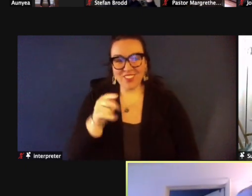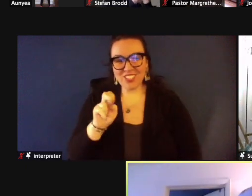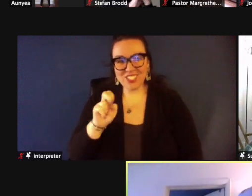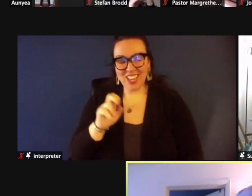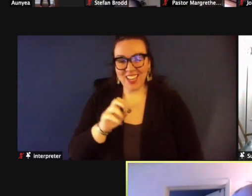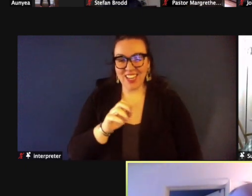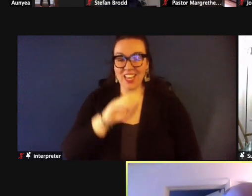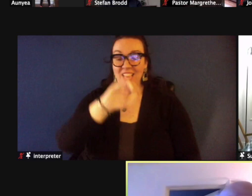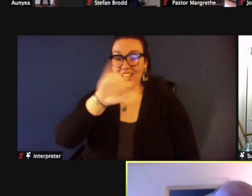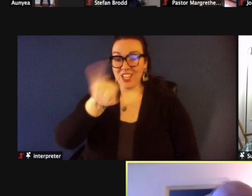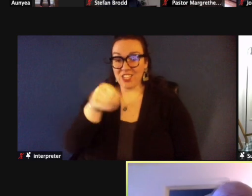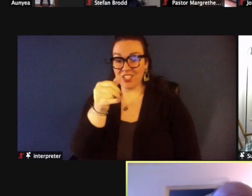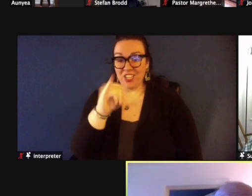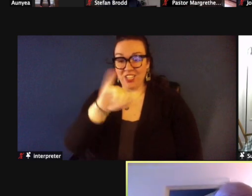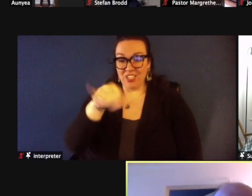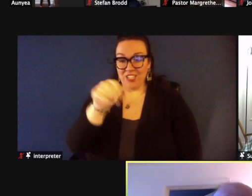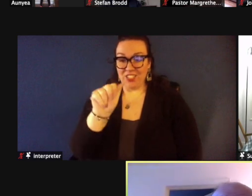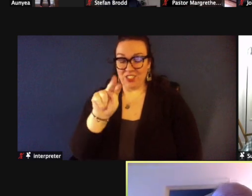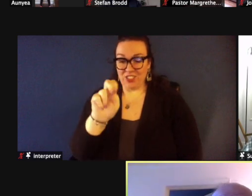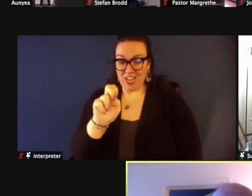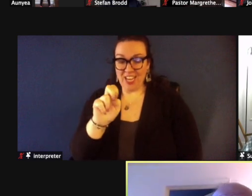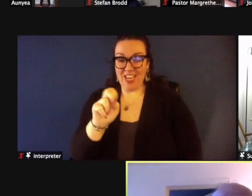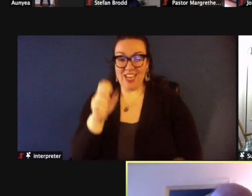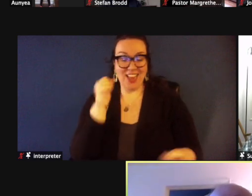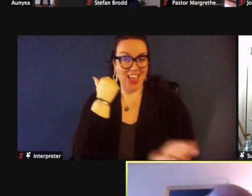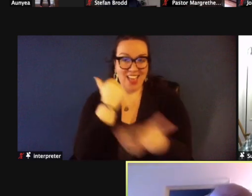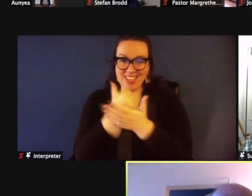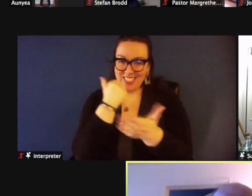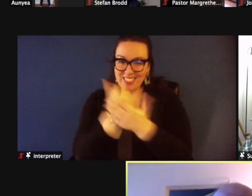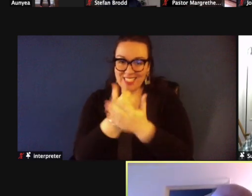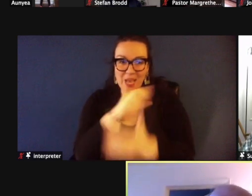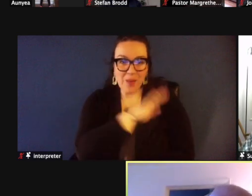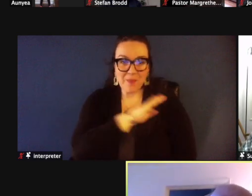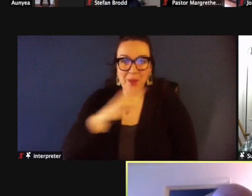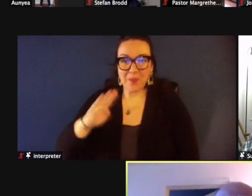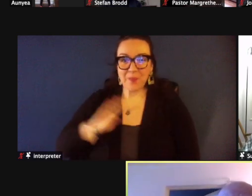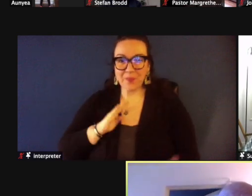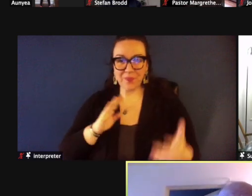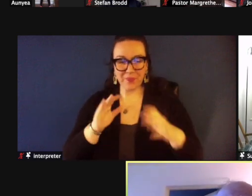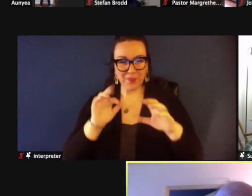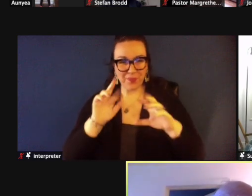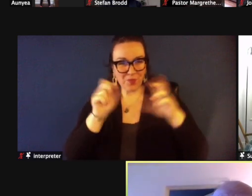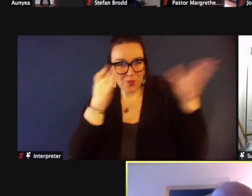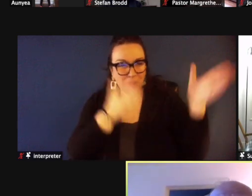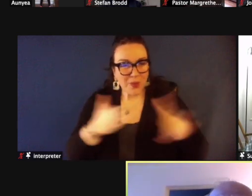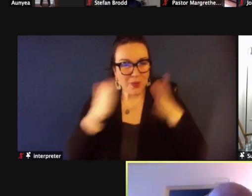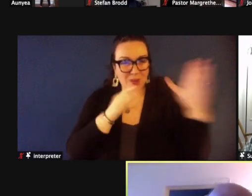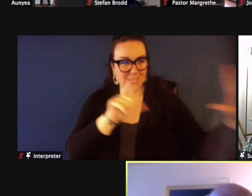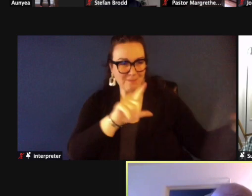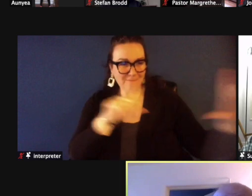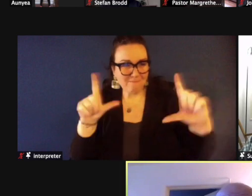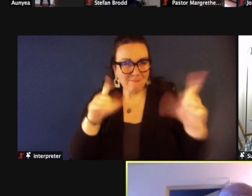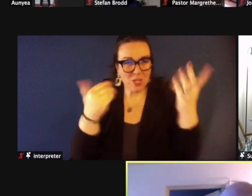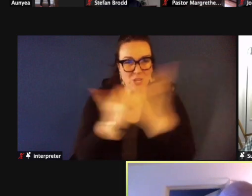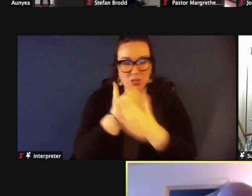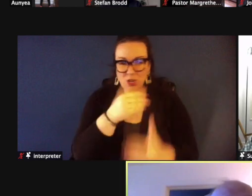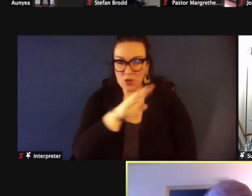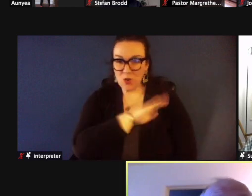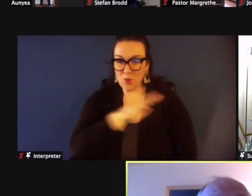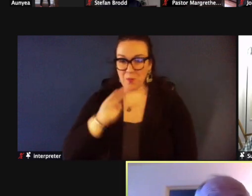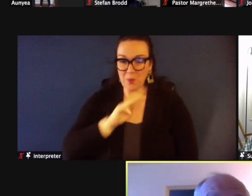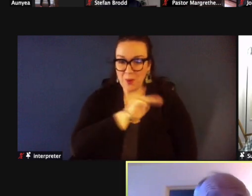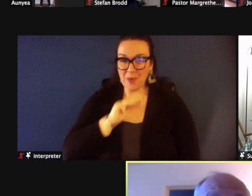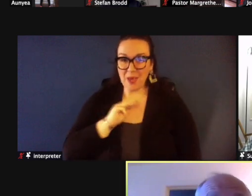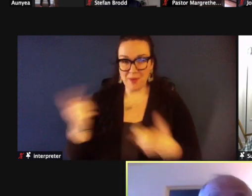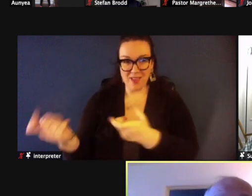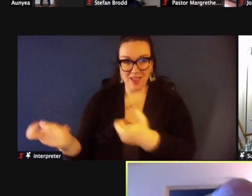jane uh has helped our board uh kind of reorganize helped us get some new board members helped us